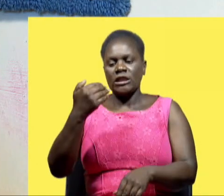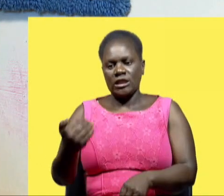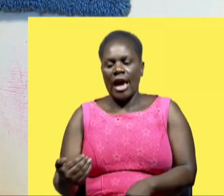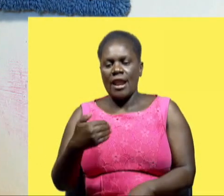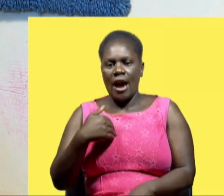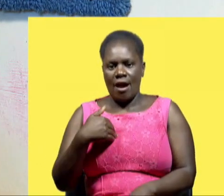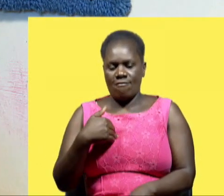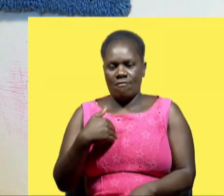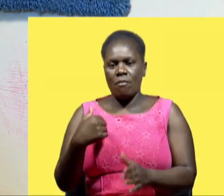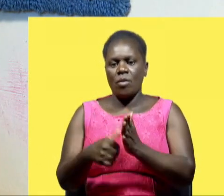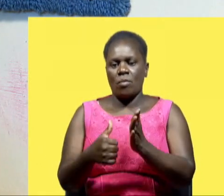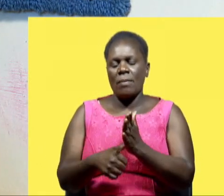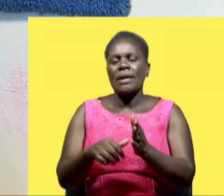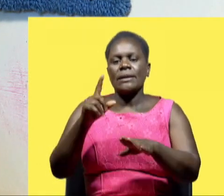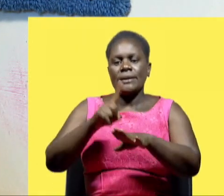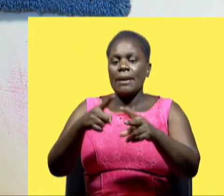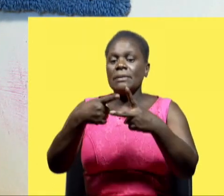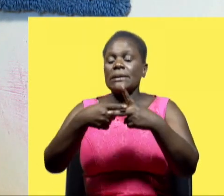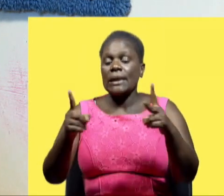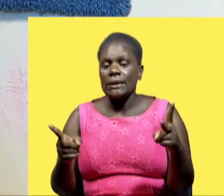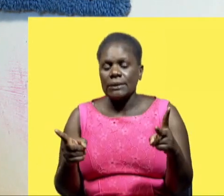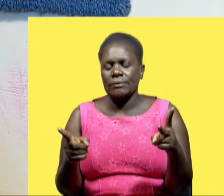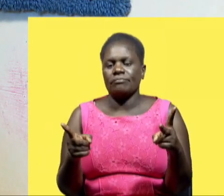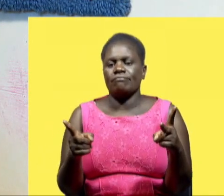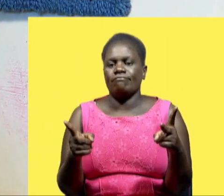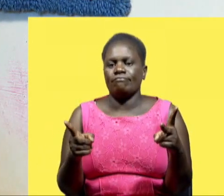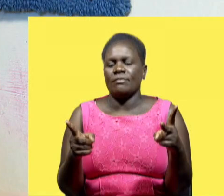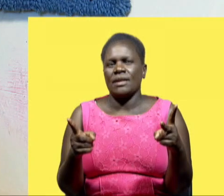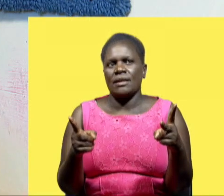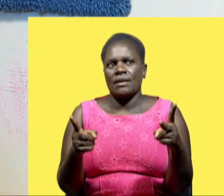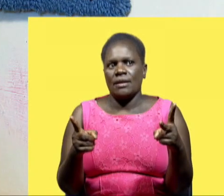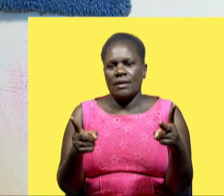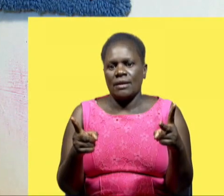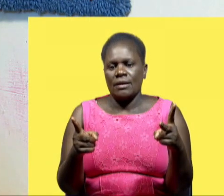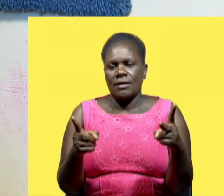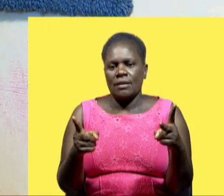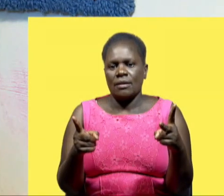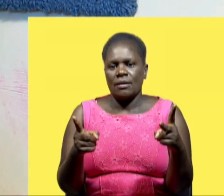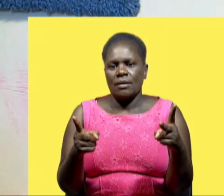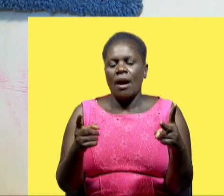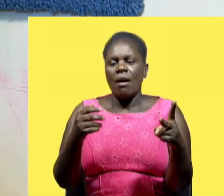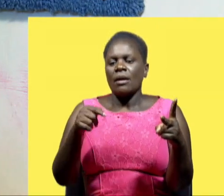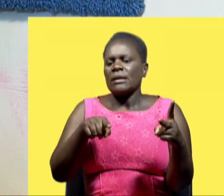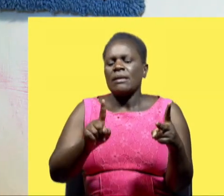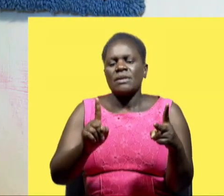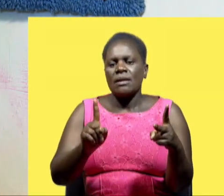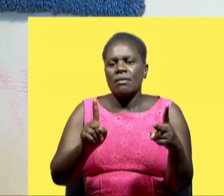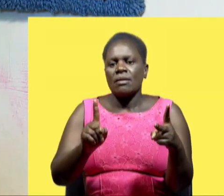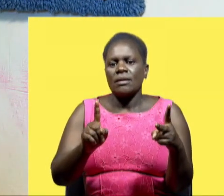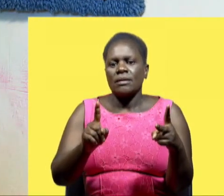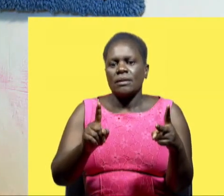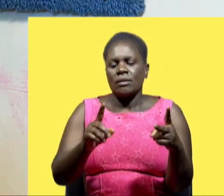also having a child with dyslexia at the time we were starting though we were finding out this